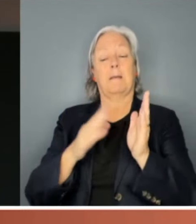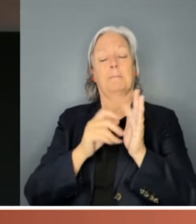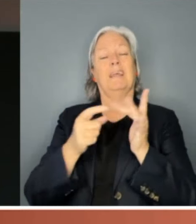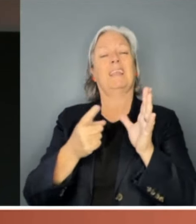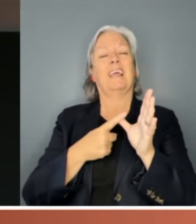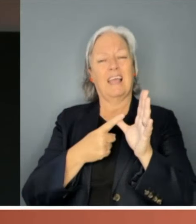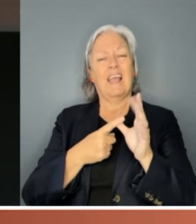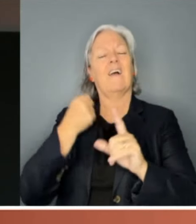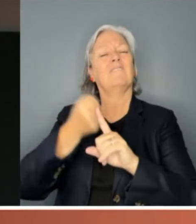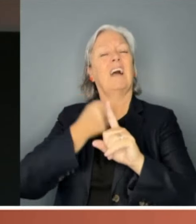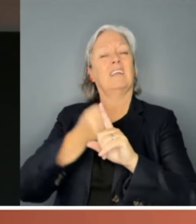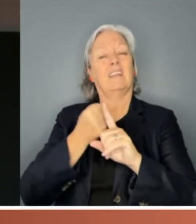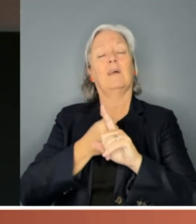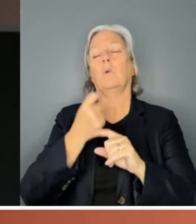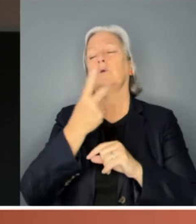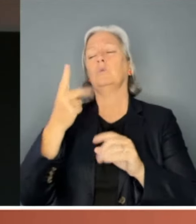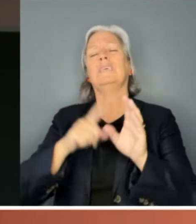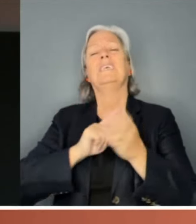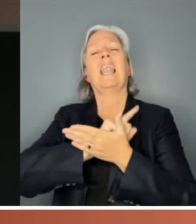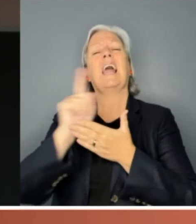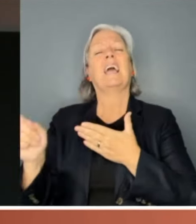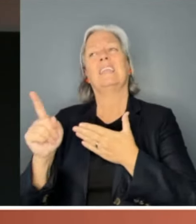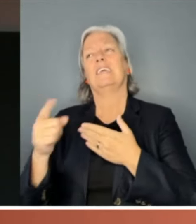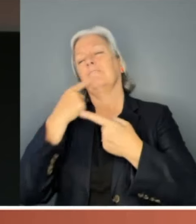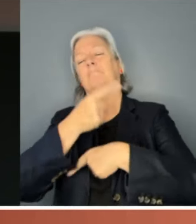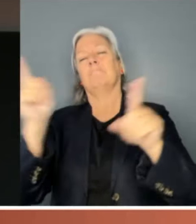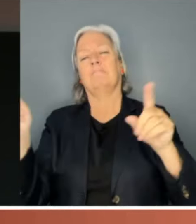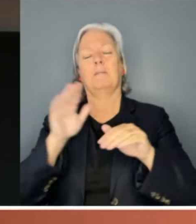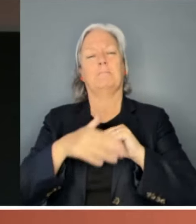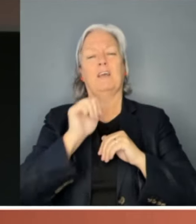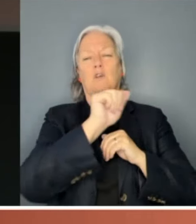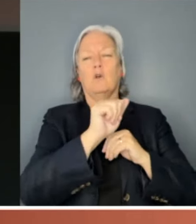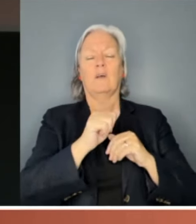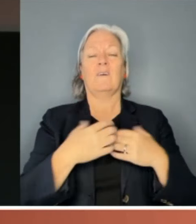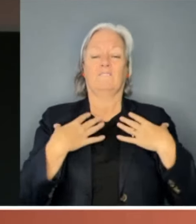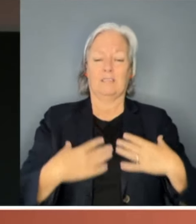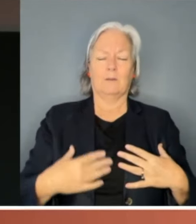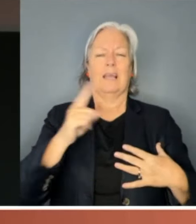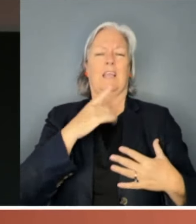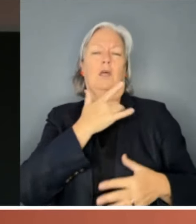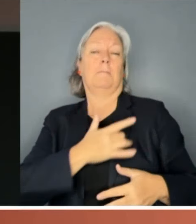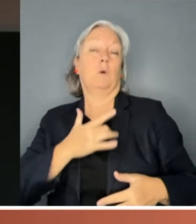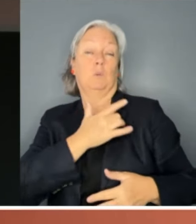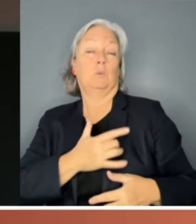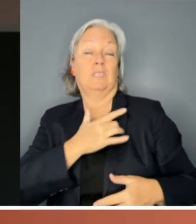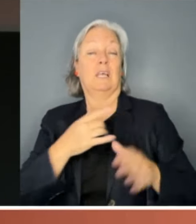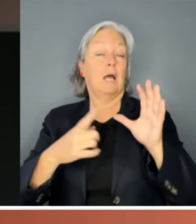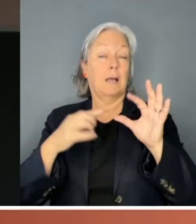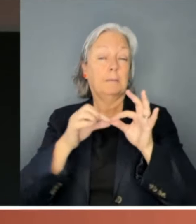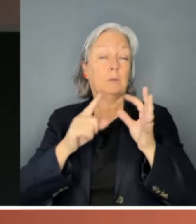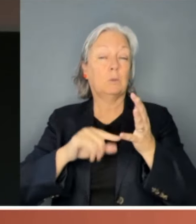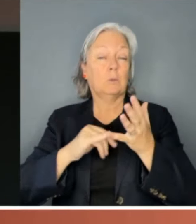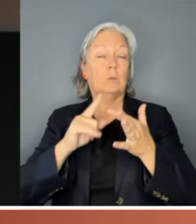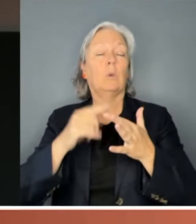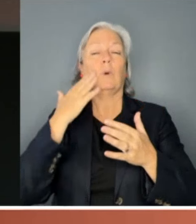a few years later about the physical and emotional abuse she said she endured while having an affair with her boss.